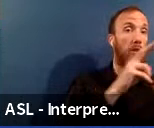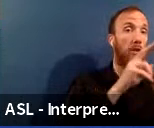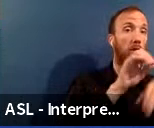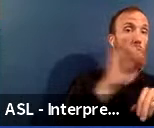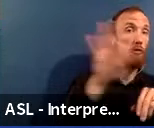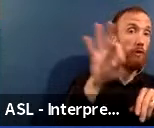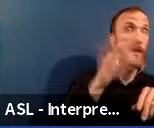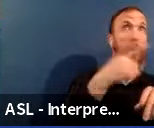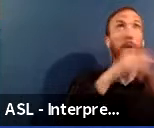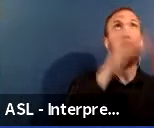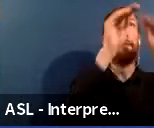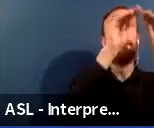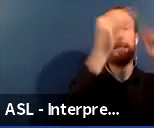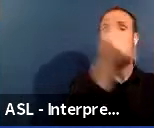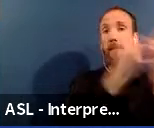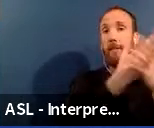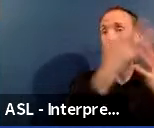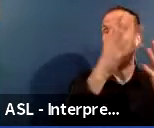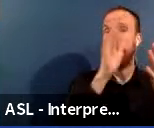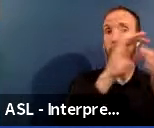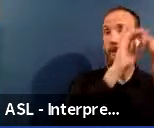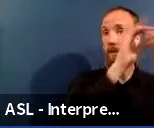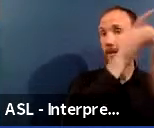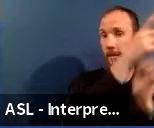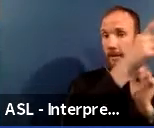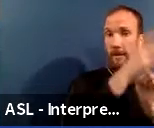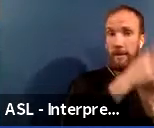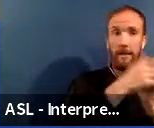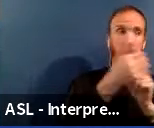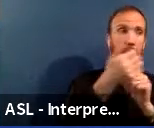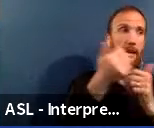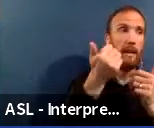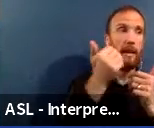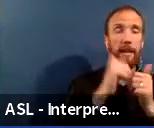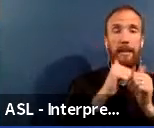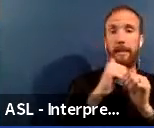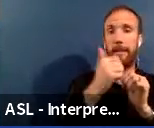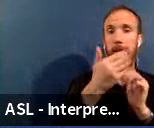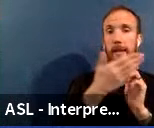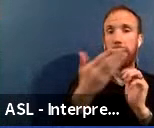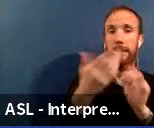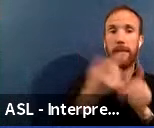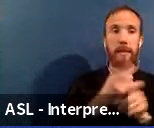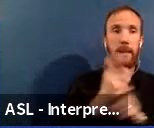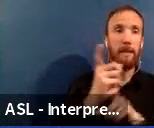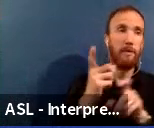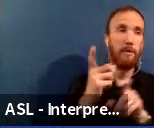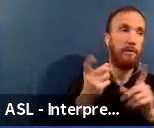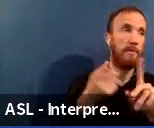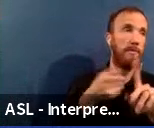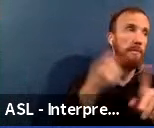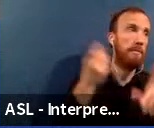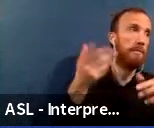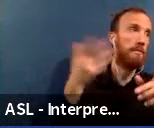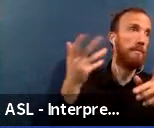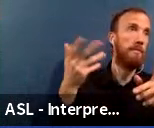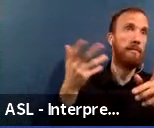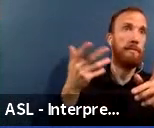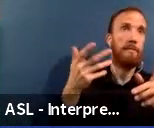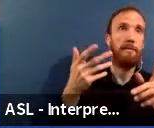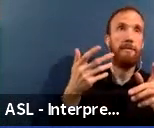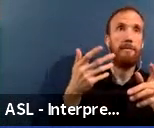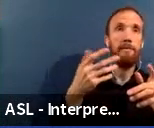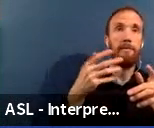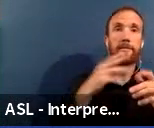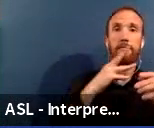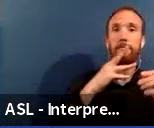roof. If we were doing an MEP project, anything that was damaged as a result of, um, you know, possibly steam leaks or something like